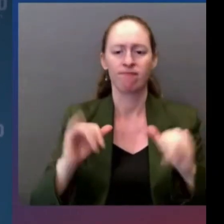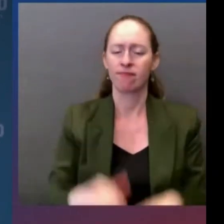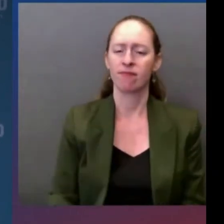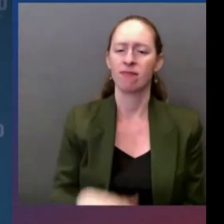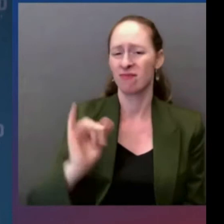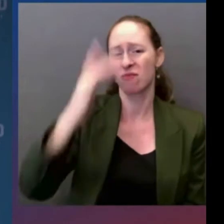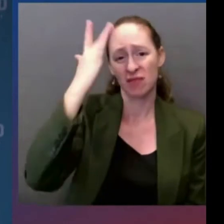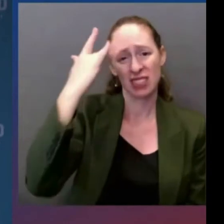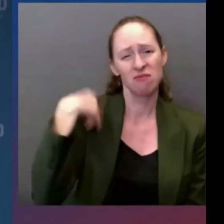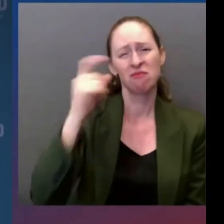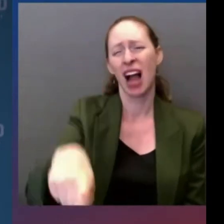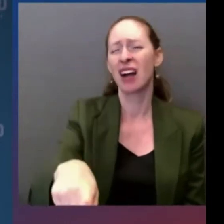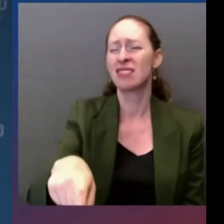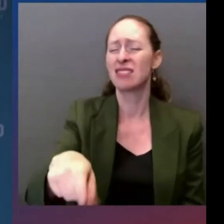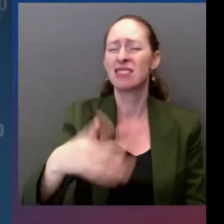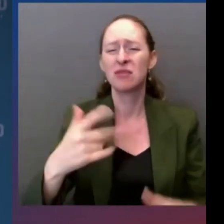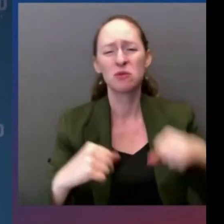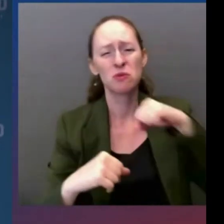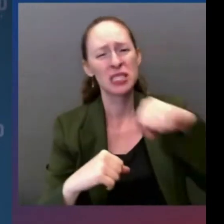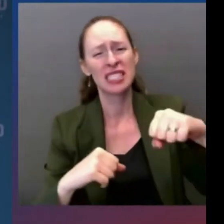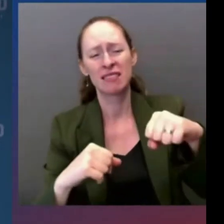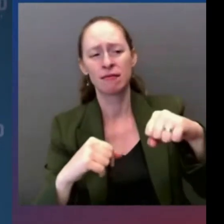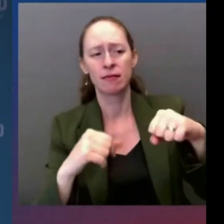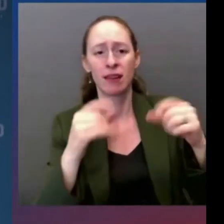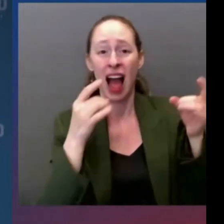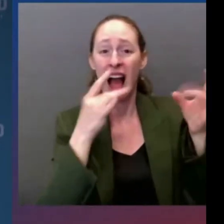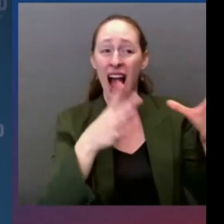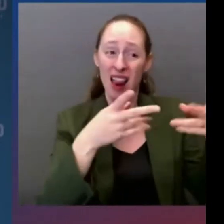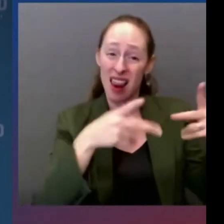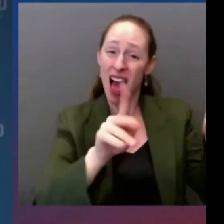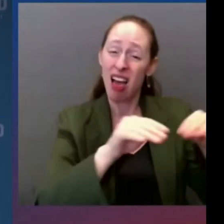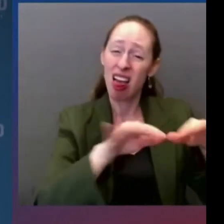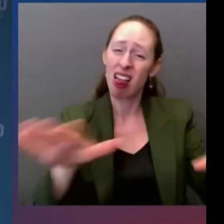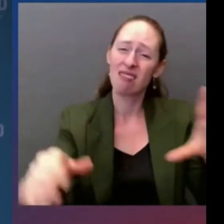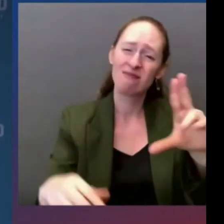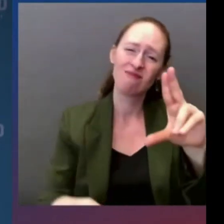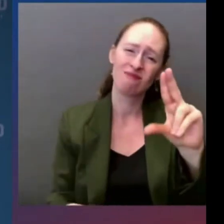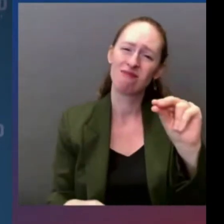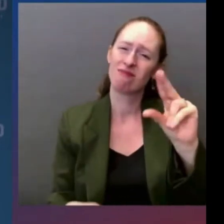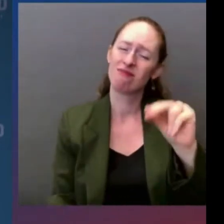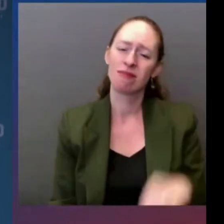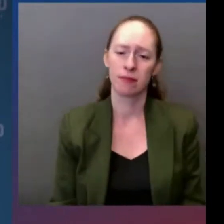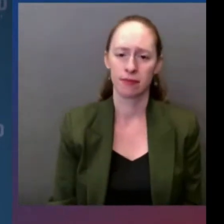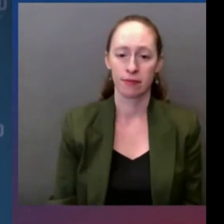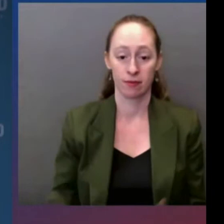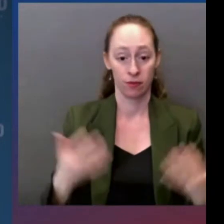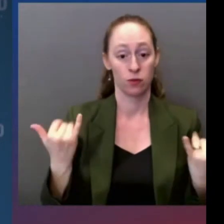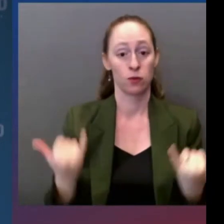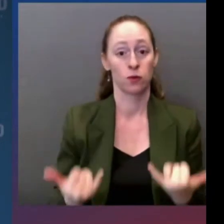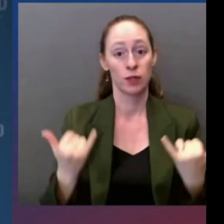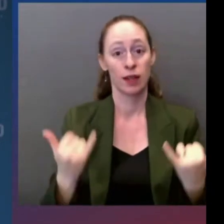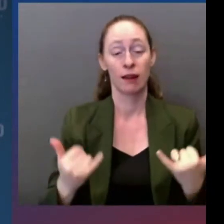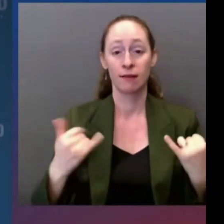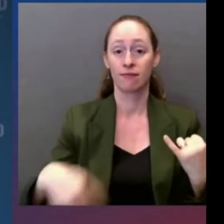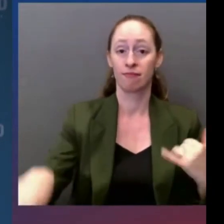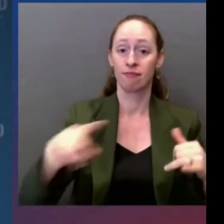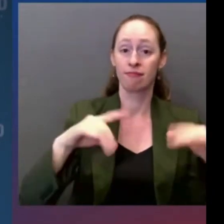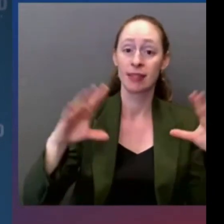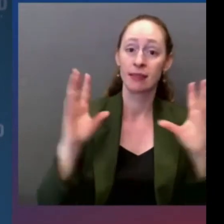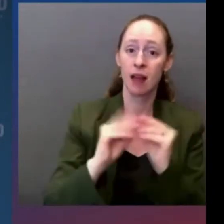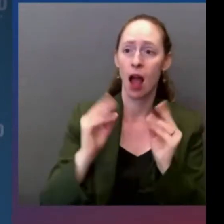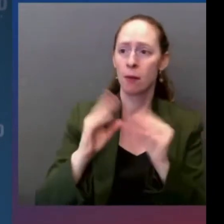must draw inspiration from today's summit to ask ourselves how will we make our country better,